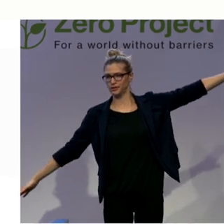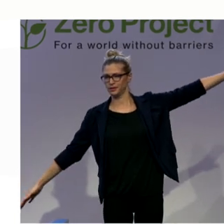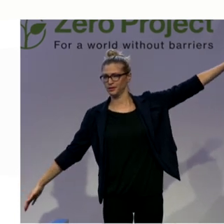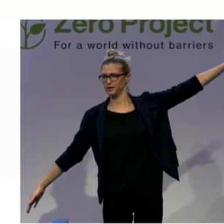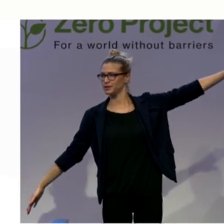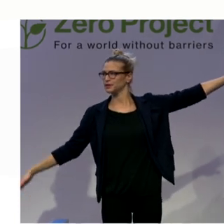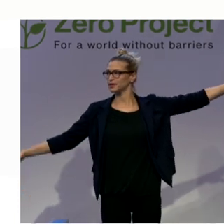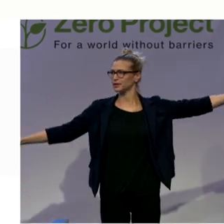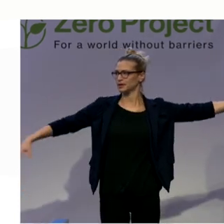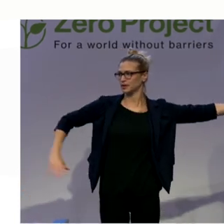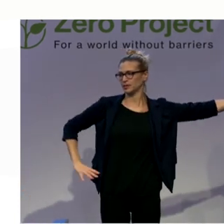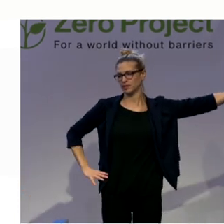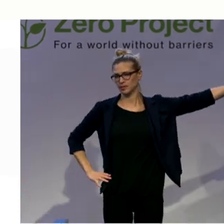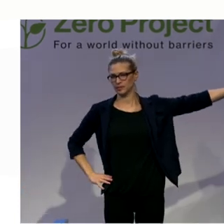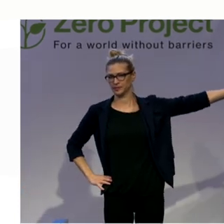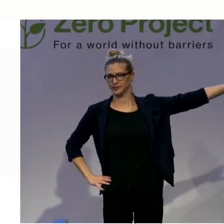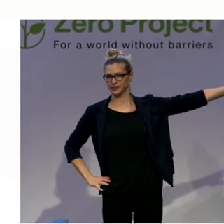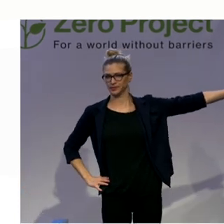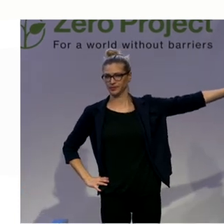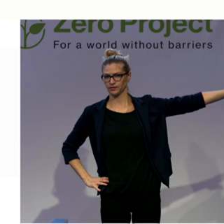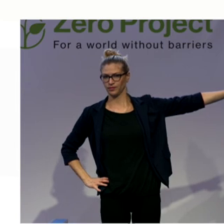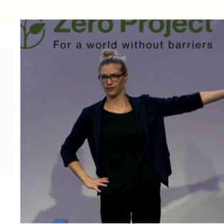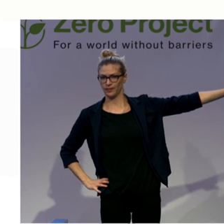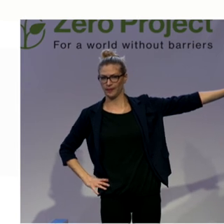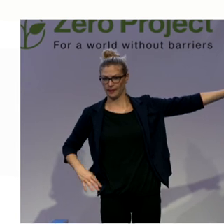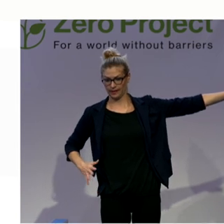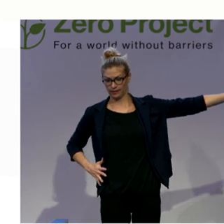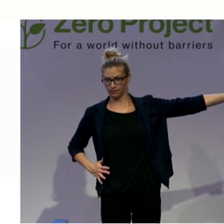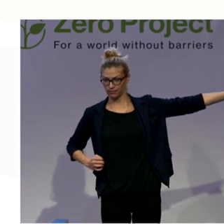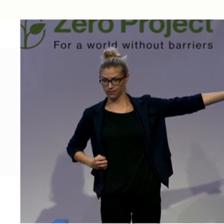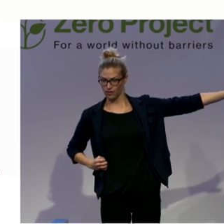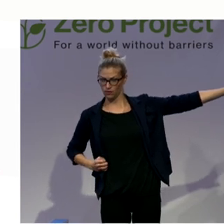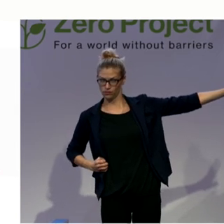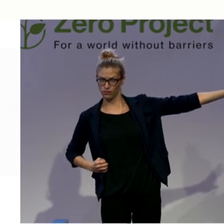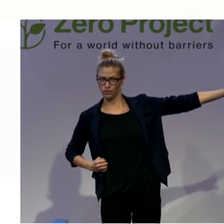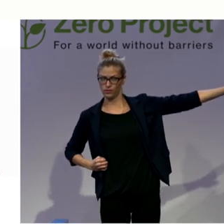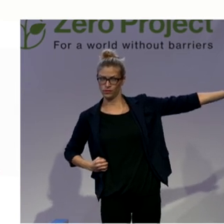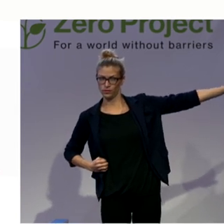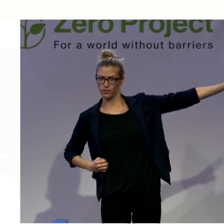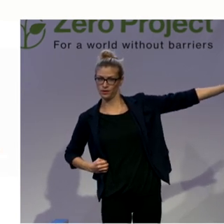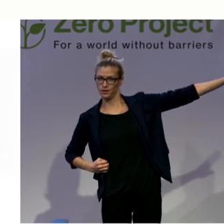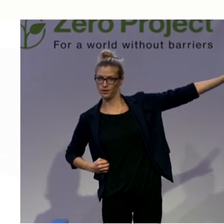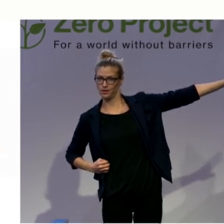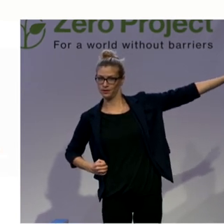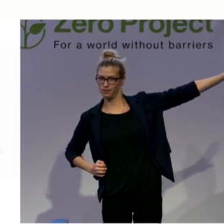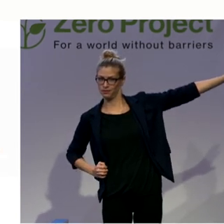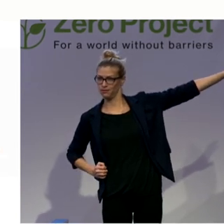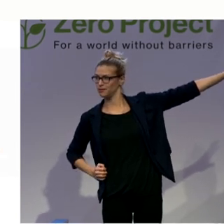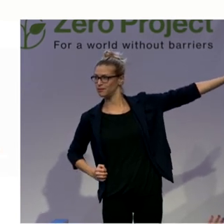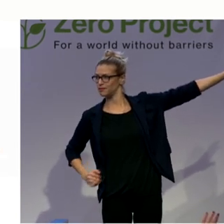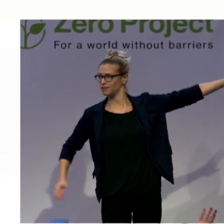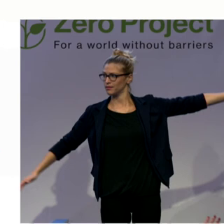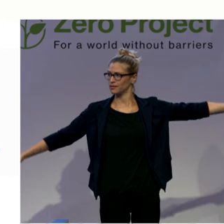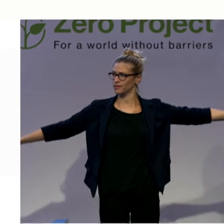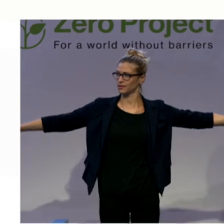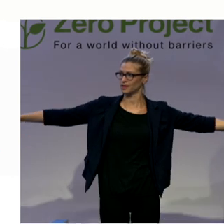down, imagine your egg in your right side. Flex and open your left ribs and come